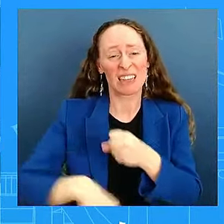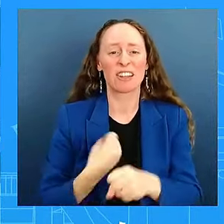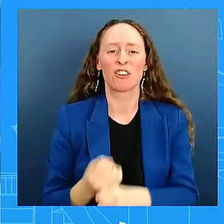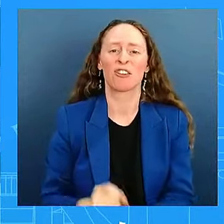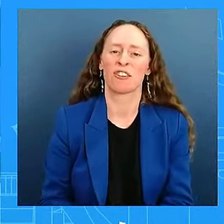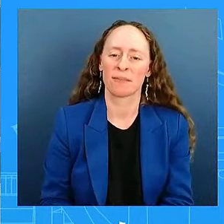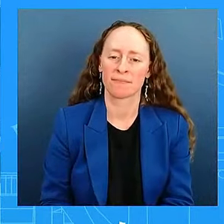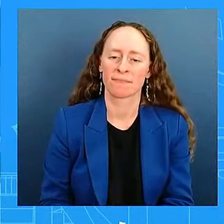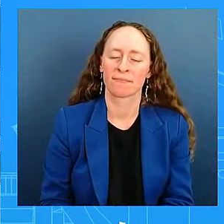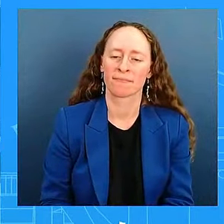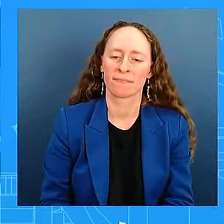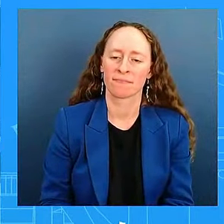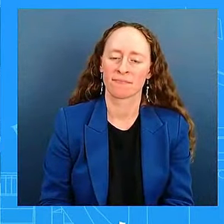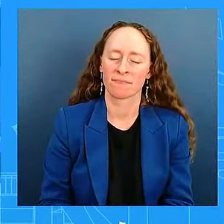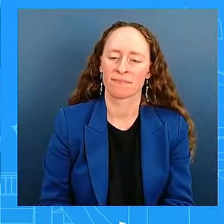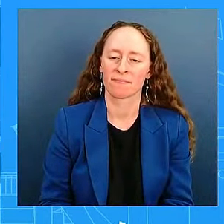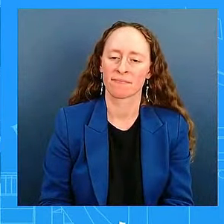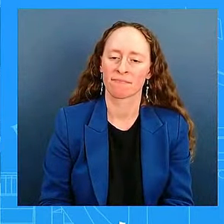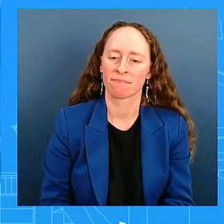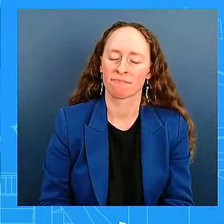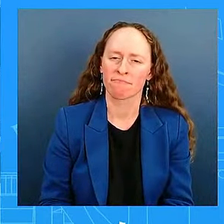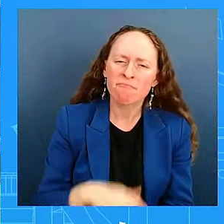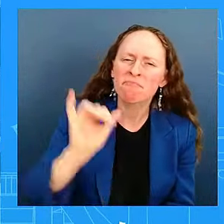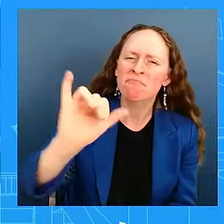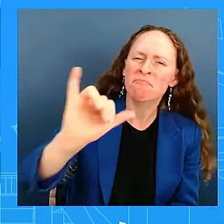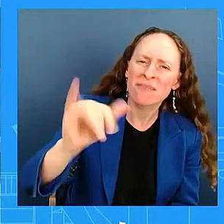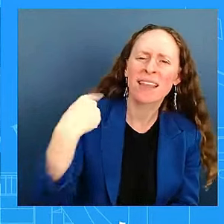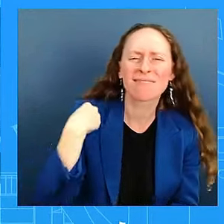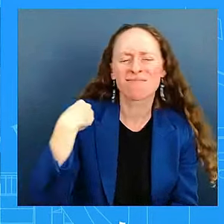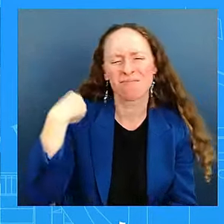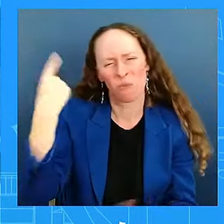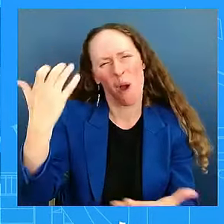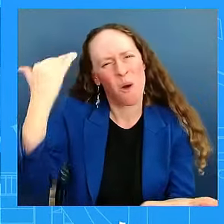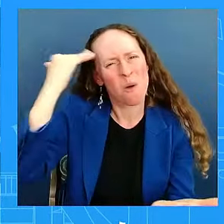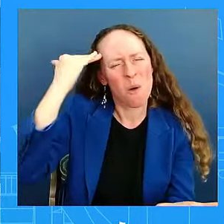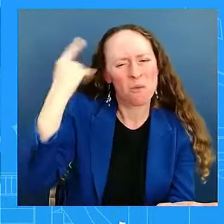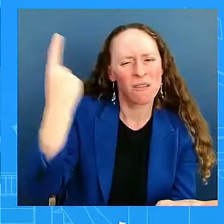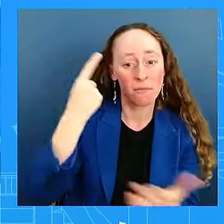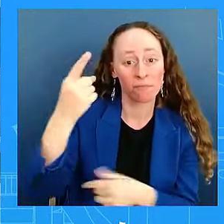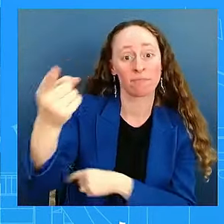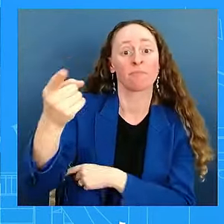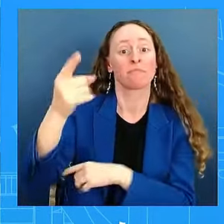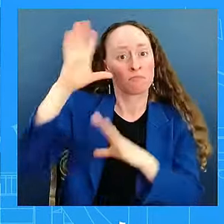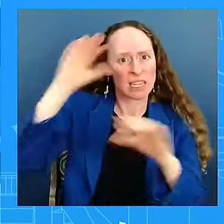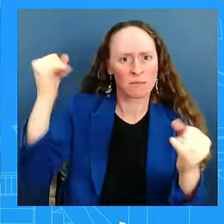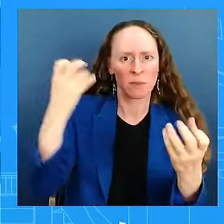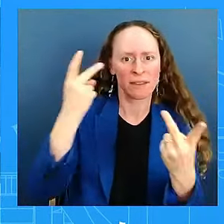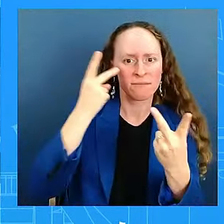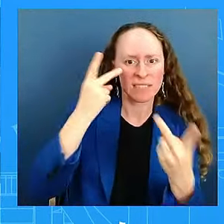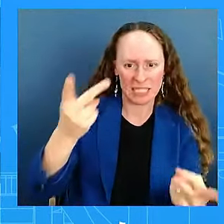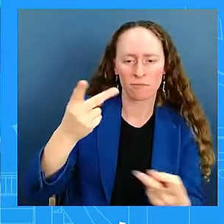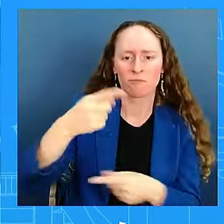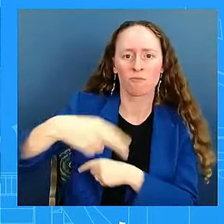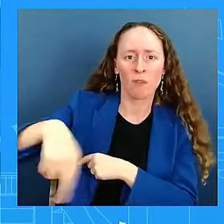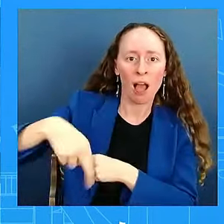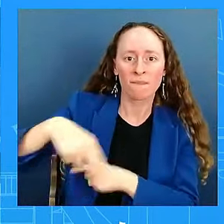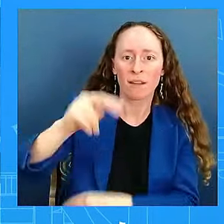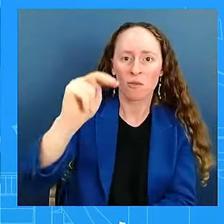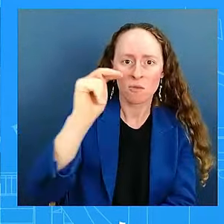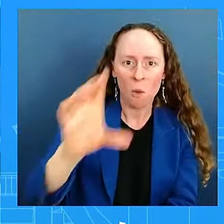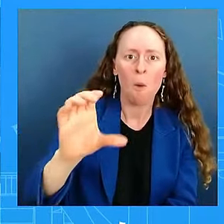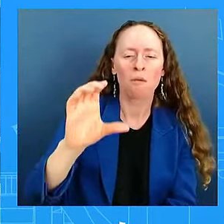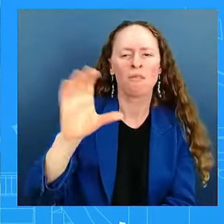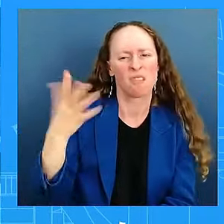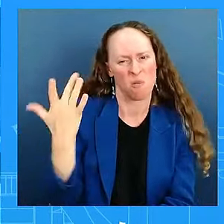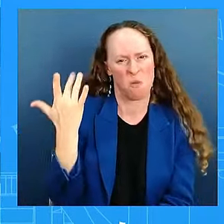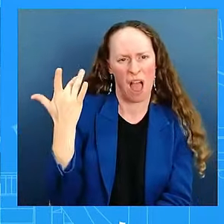about the President's decision to go to Raleigh. Can you give us a little bit of a breakdown as to why he's going to that location, and